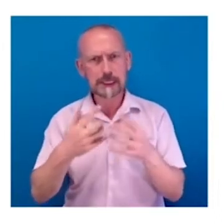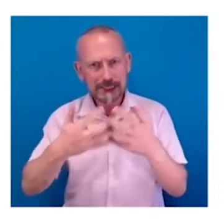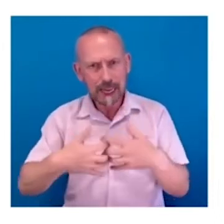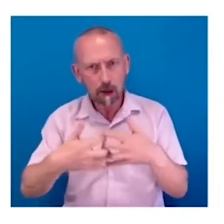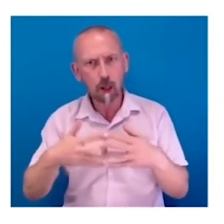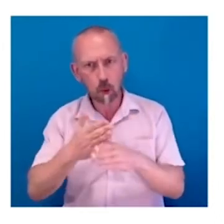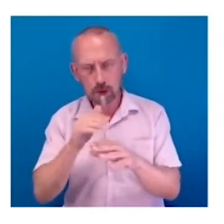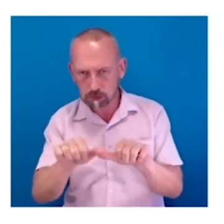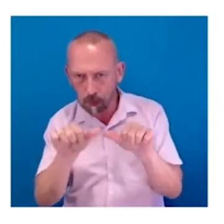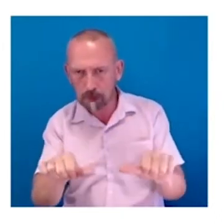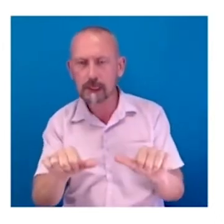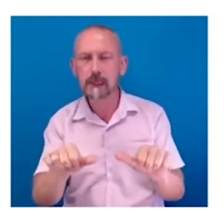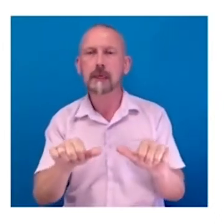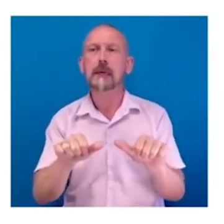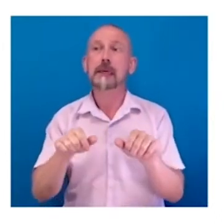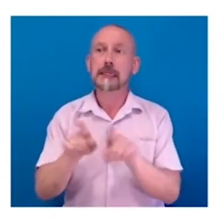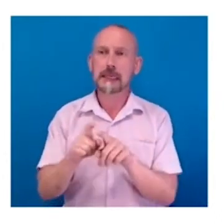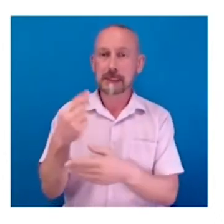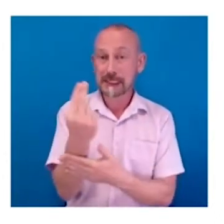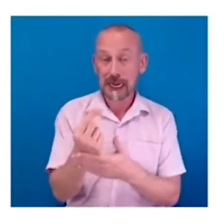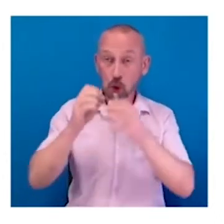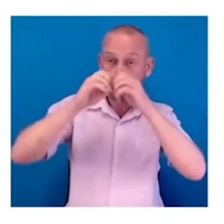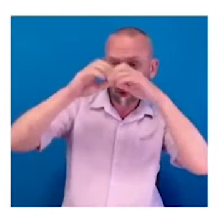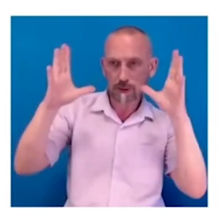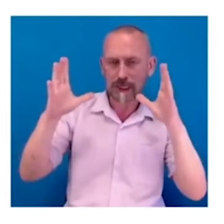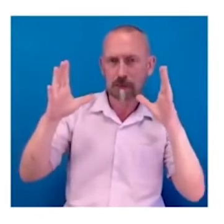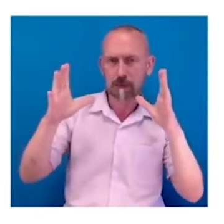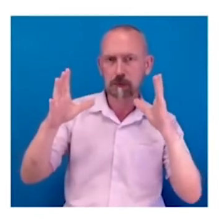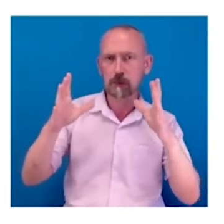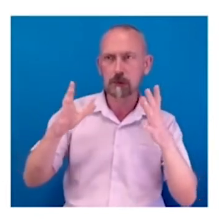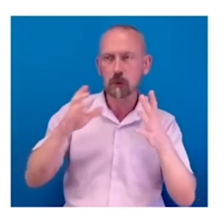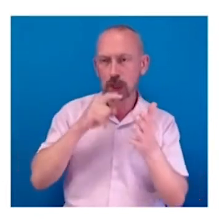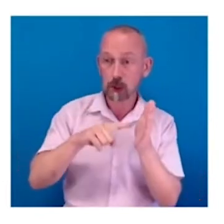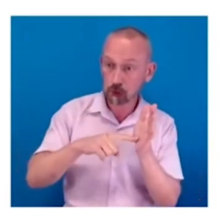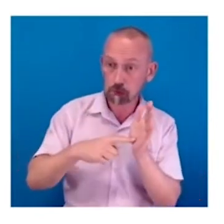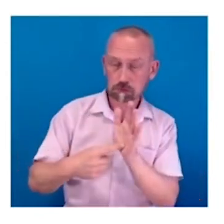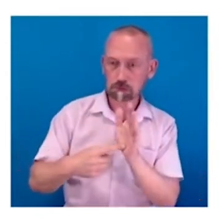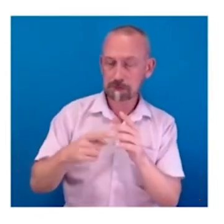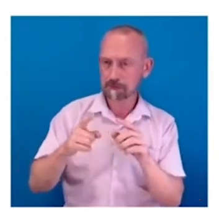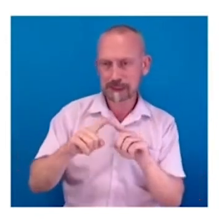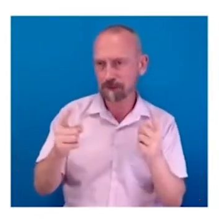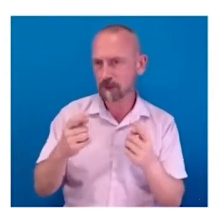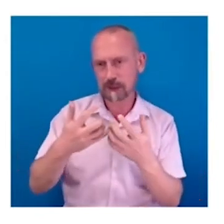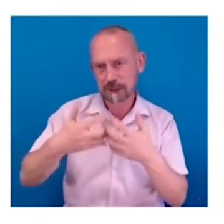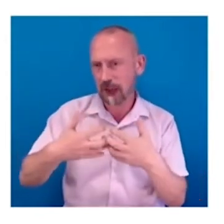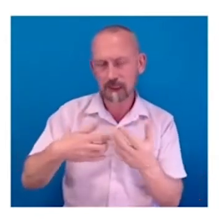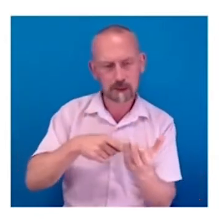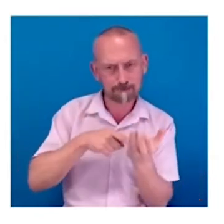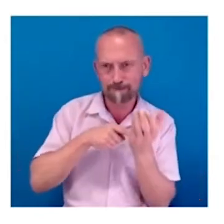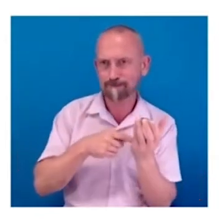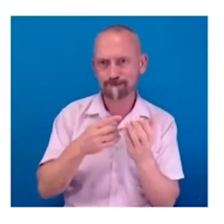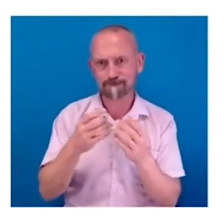we will have tested that design concept already on a number of devices, on a number of technical backgrounds.